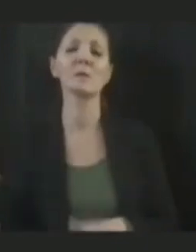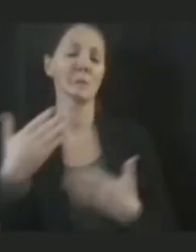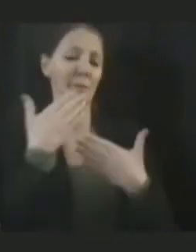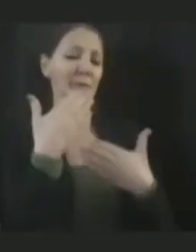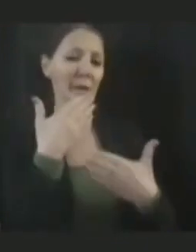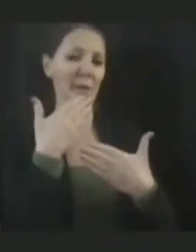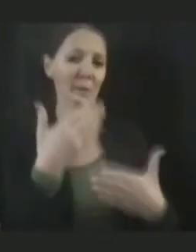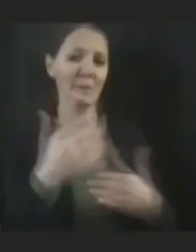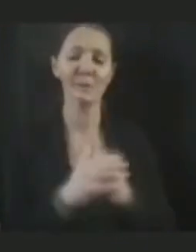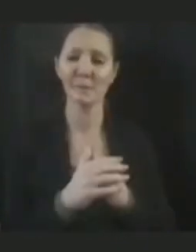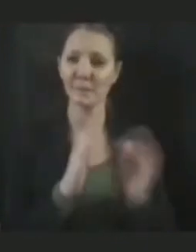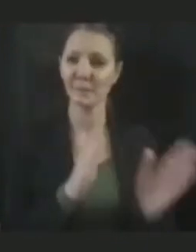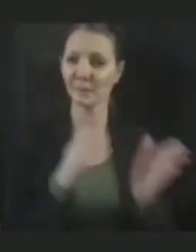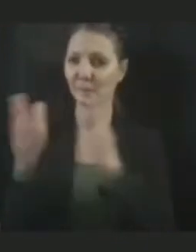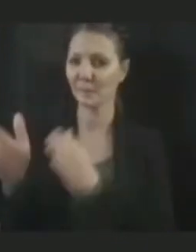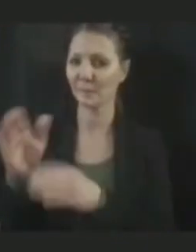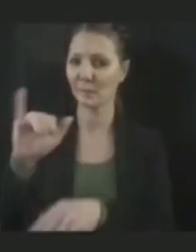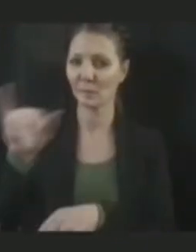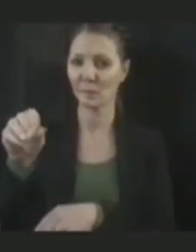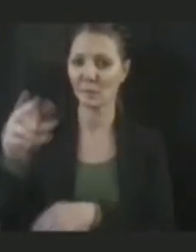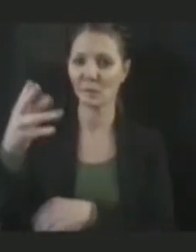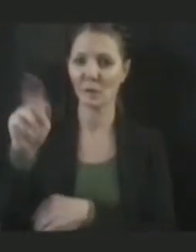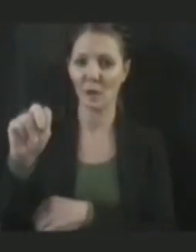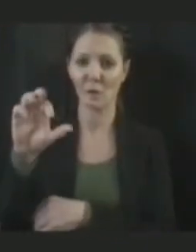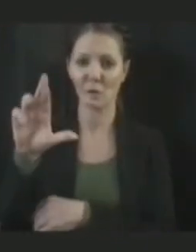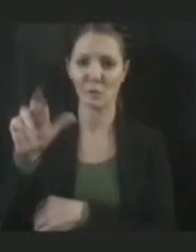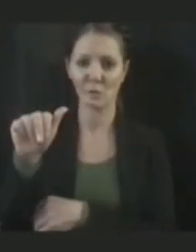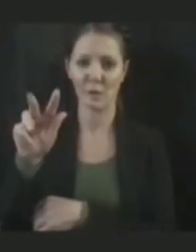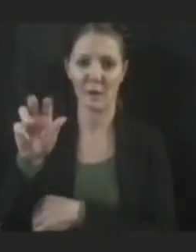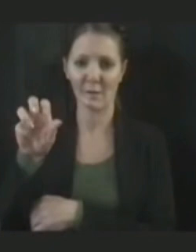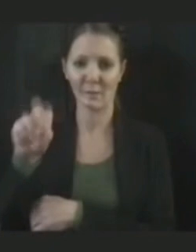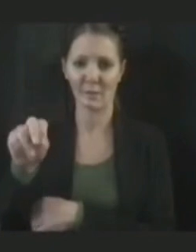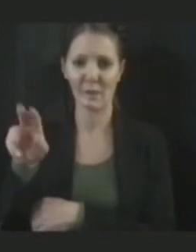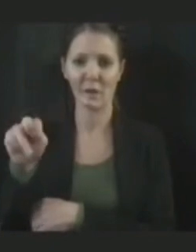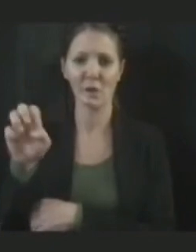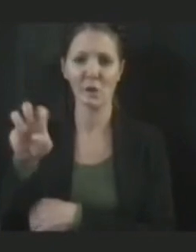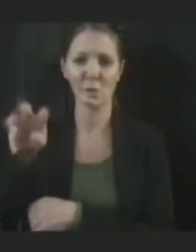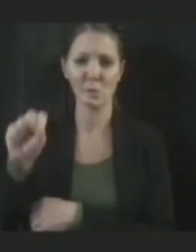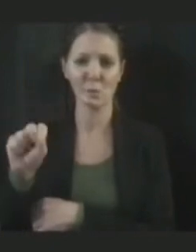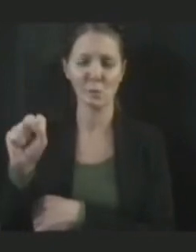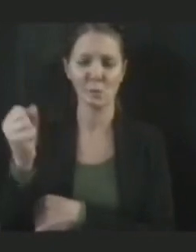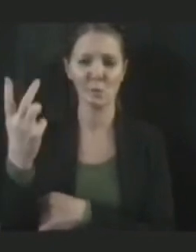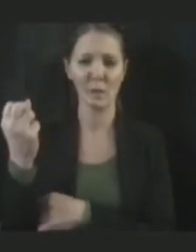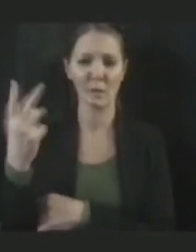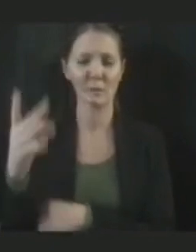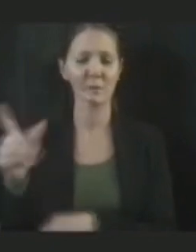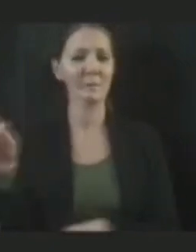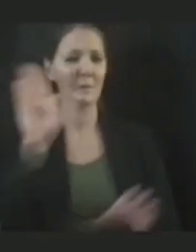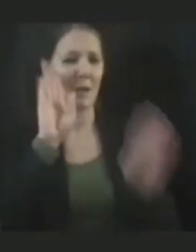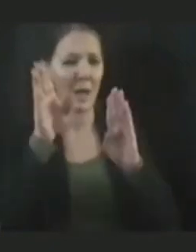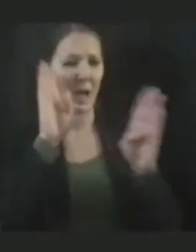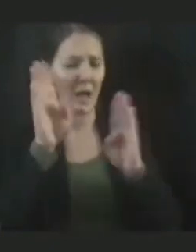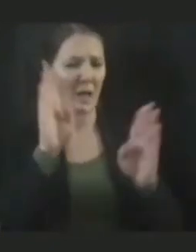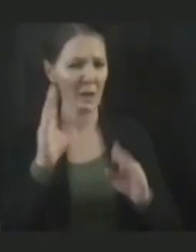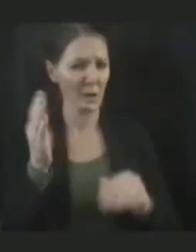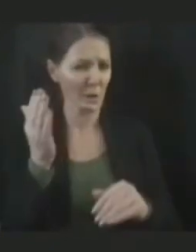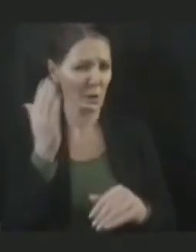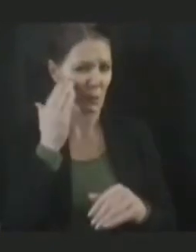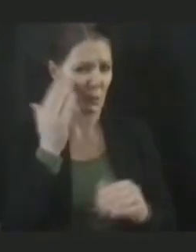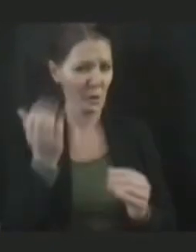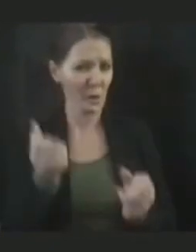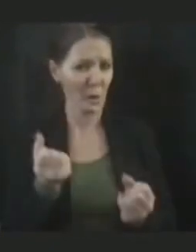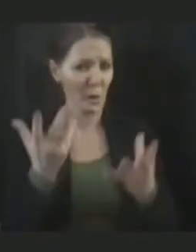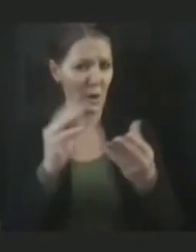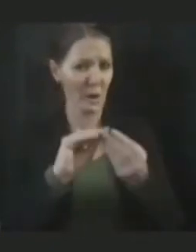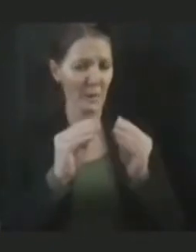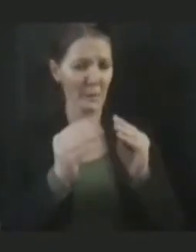We'll go next to John Craven, News 12. Hey, everybody. Do we have numbers on how many residents in long-term